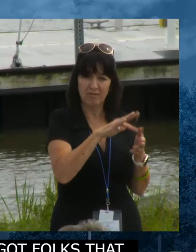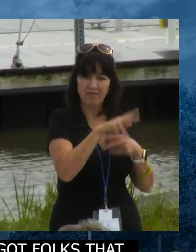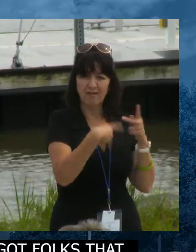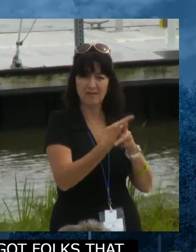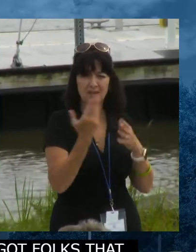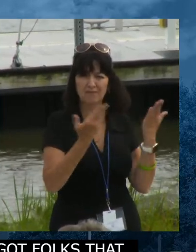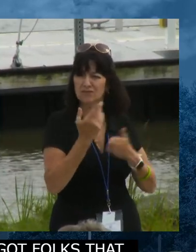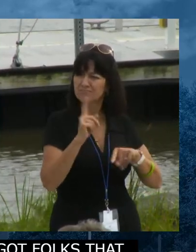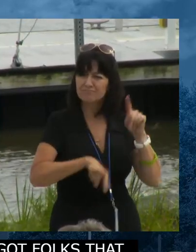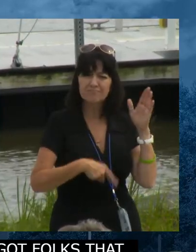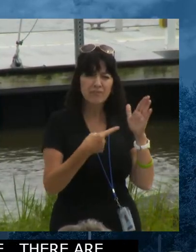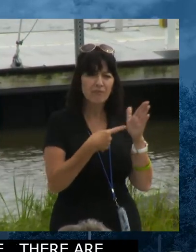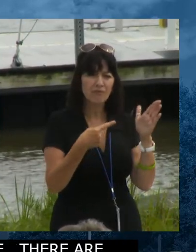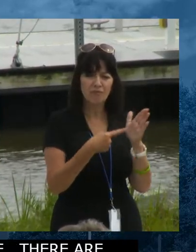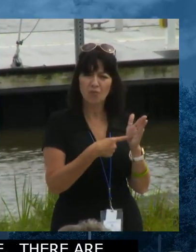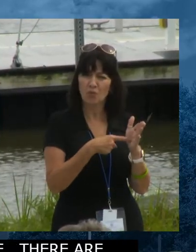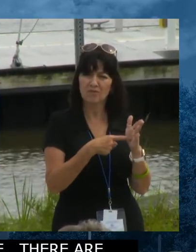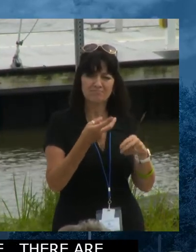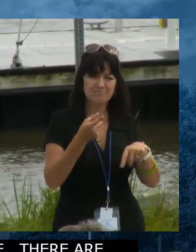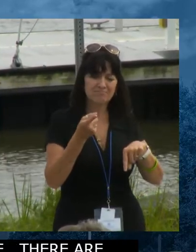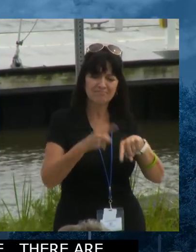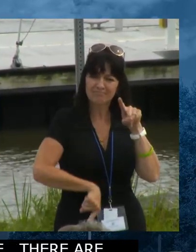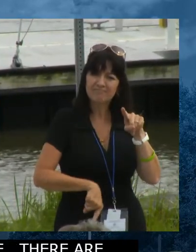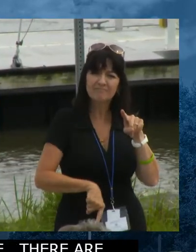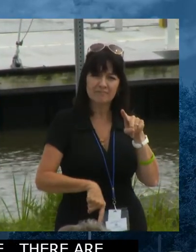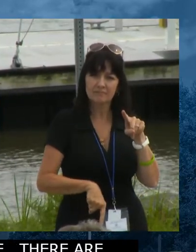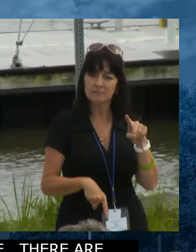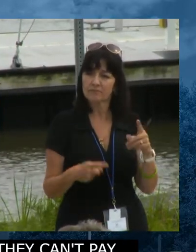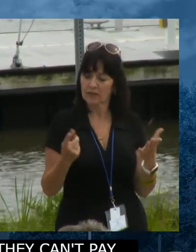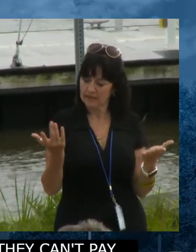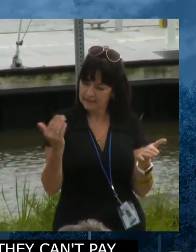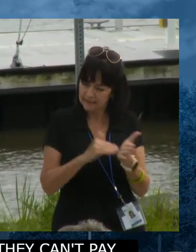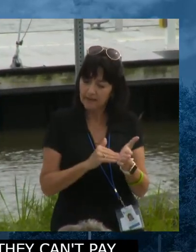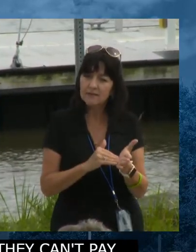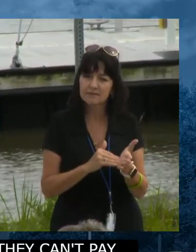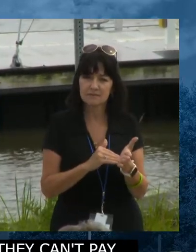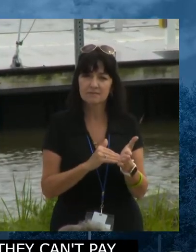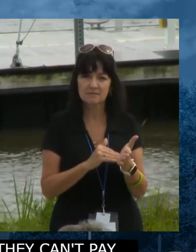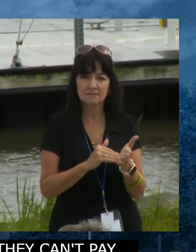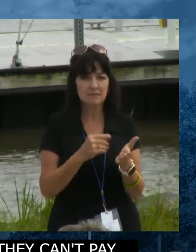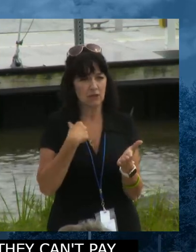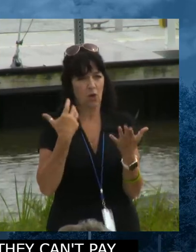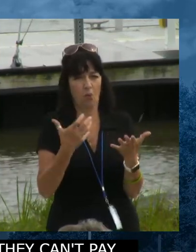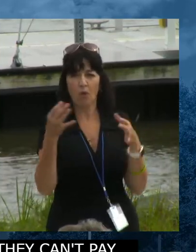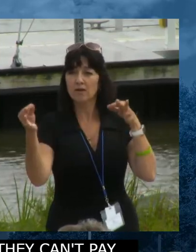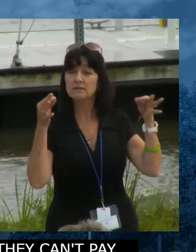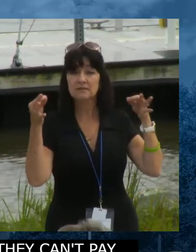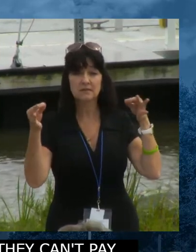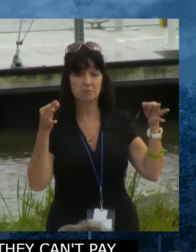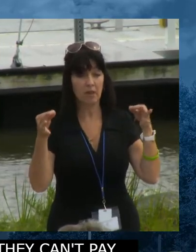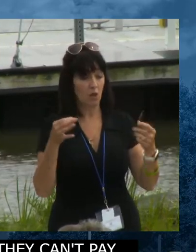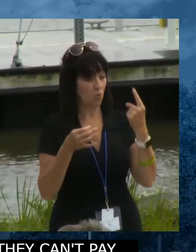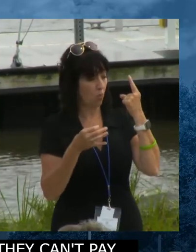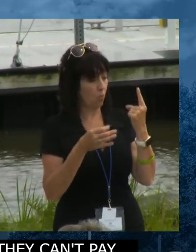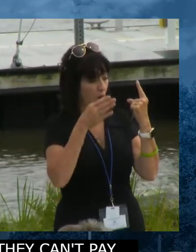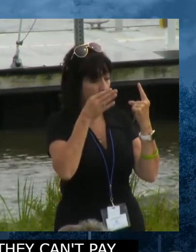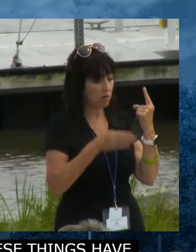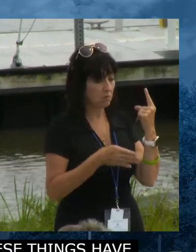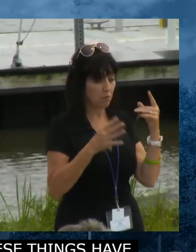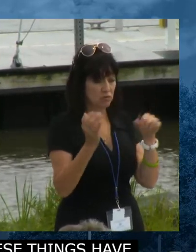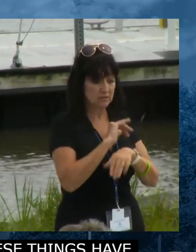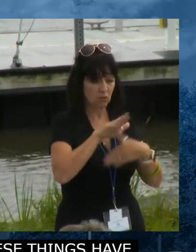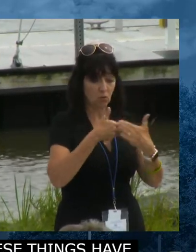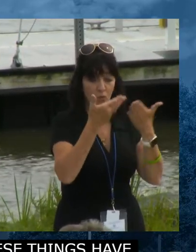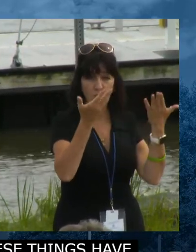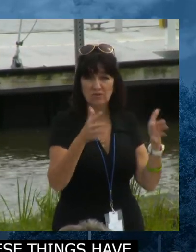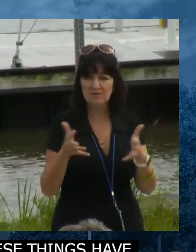And so all of these things have been put into place. Again, I reiterate, it's not anybody here that's held this up. We have one person